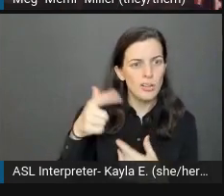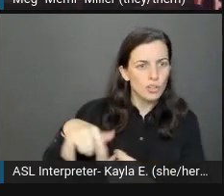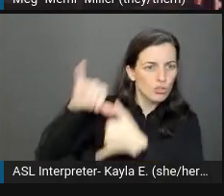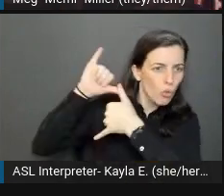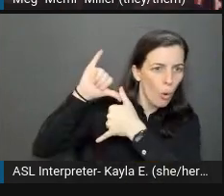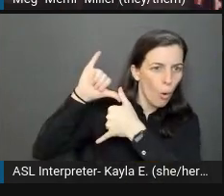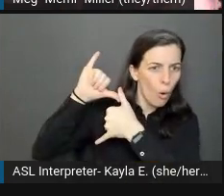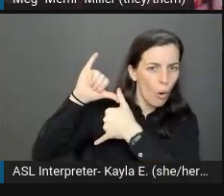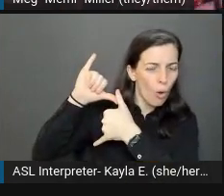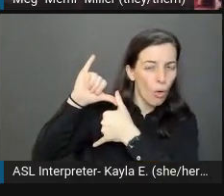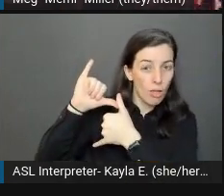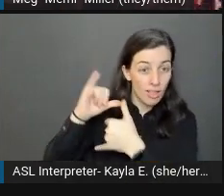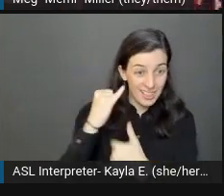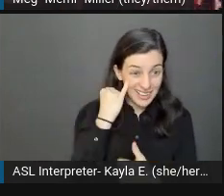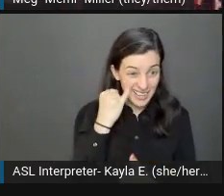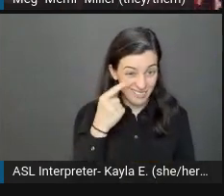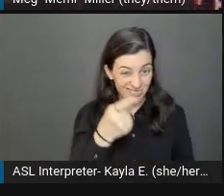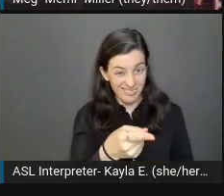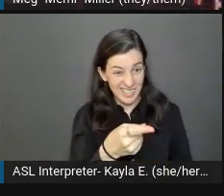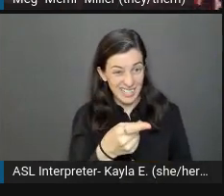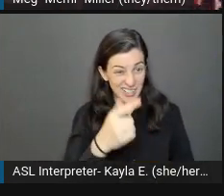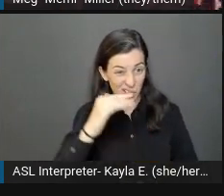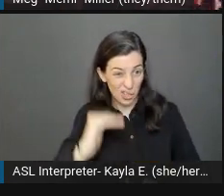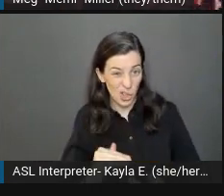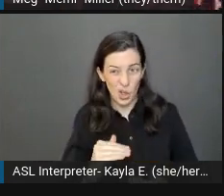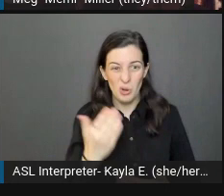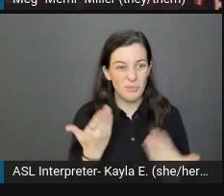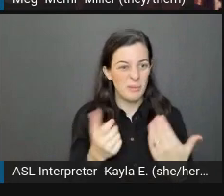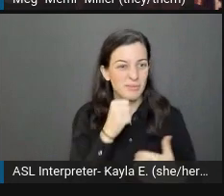not necessarily be described in the product description.